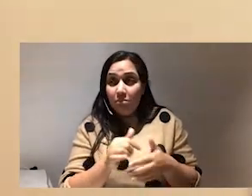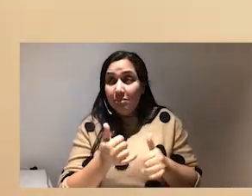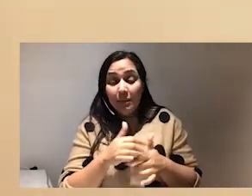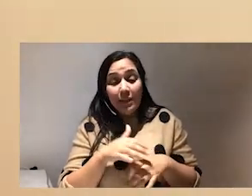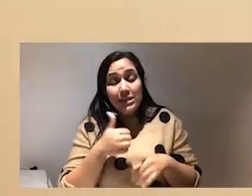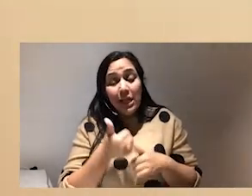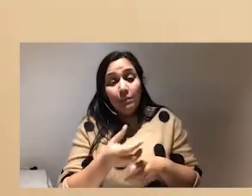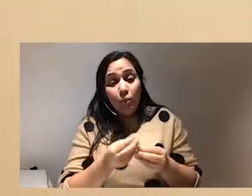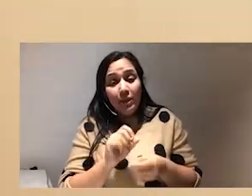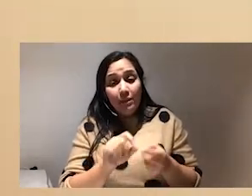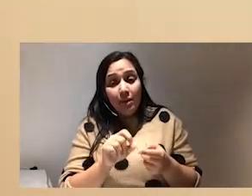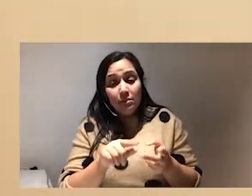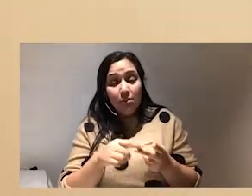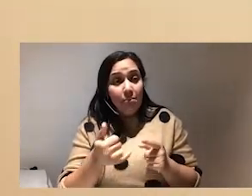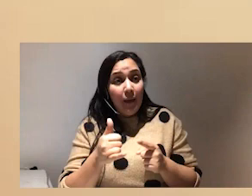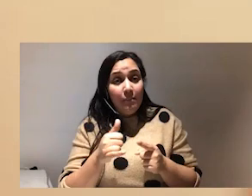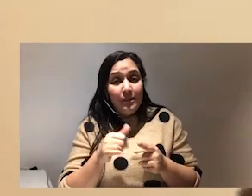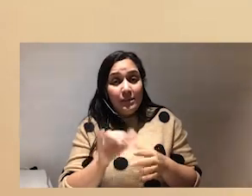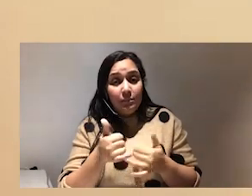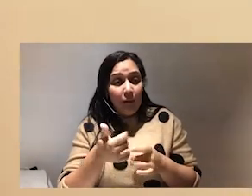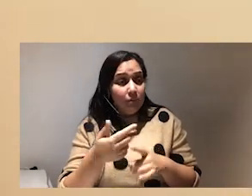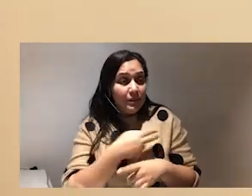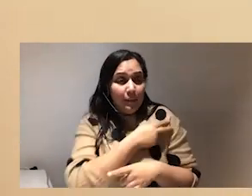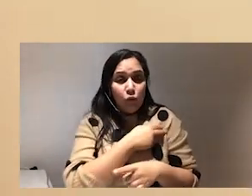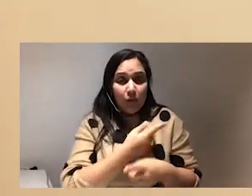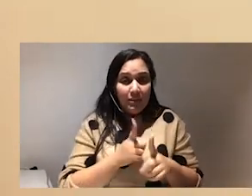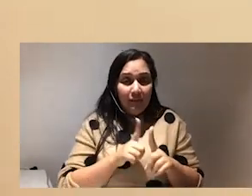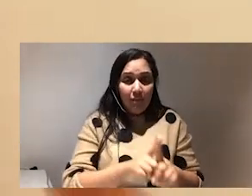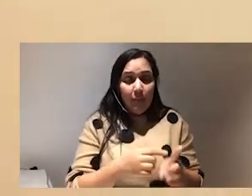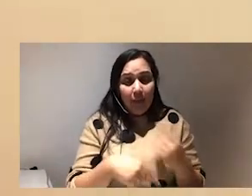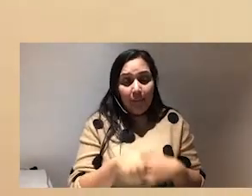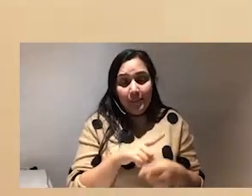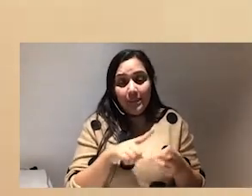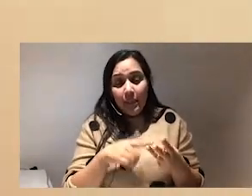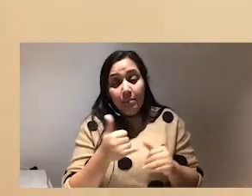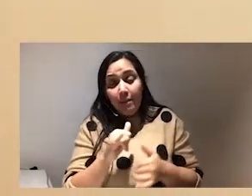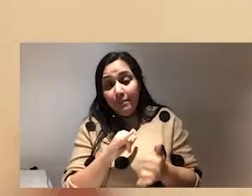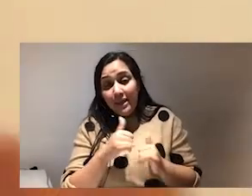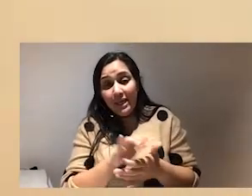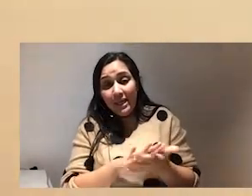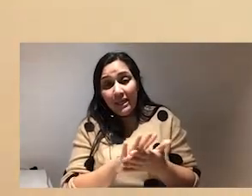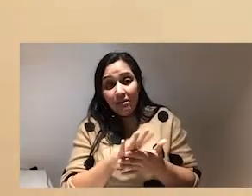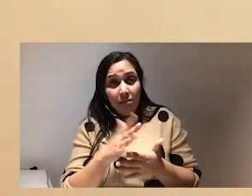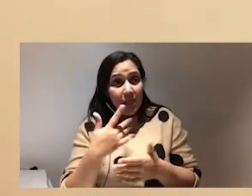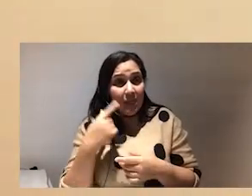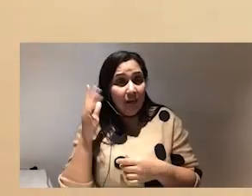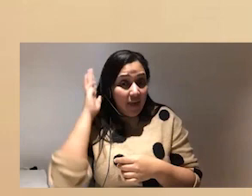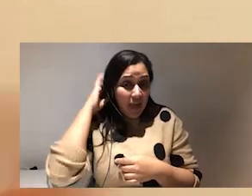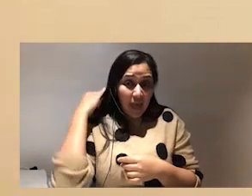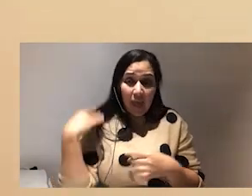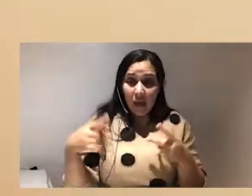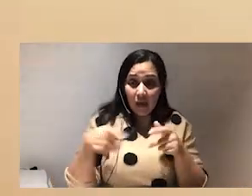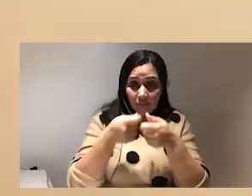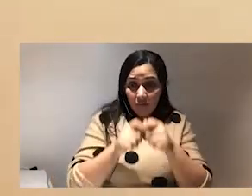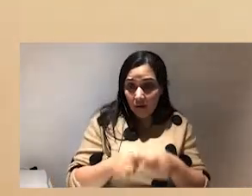emails that may mean deputizing for them at a meeting that may mean um you know helping them get their hair done or like tidying their flat